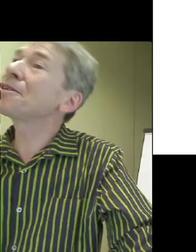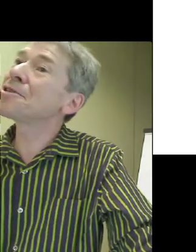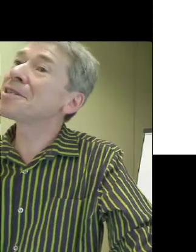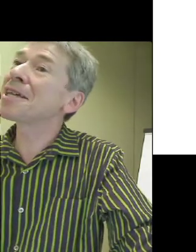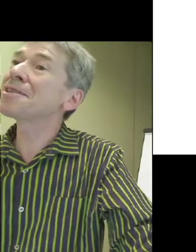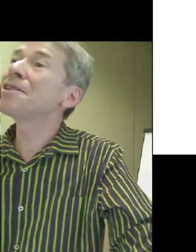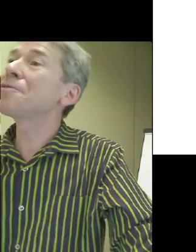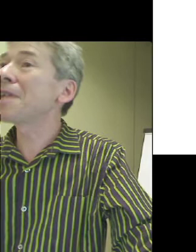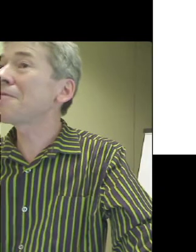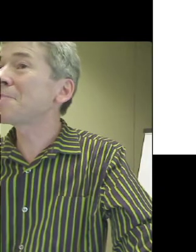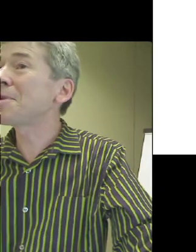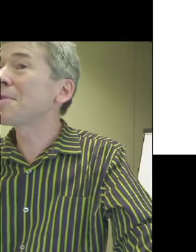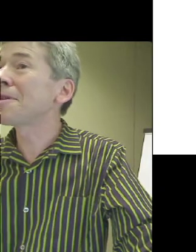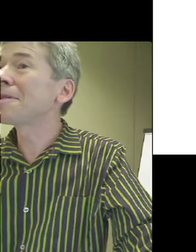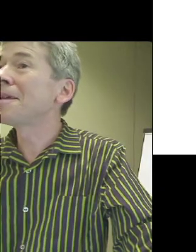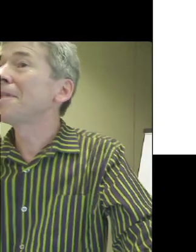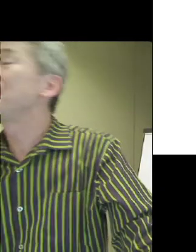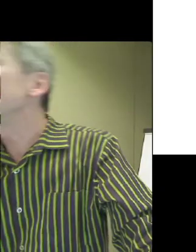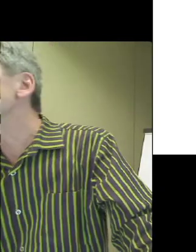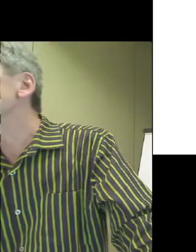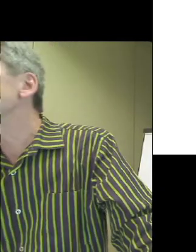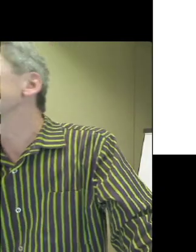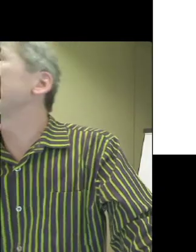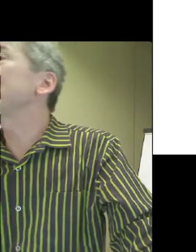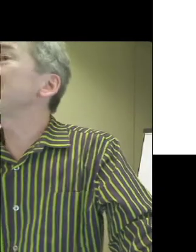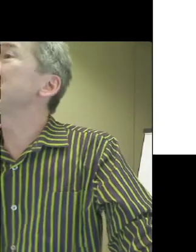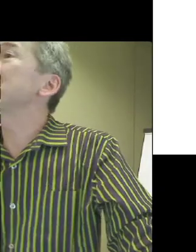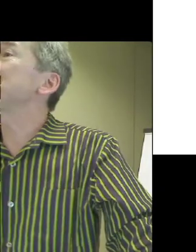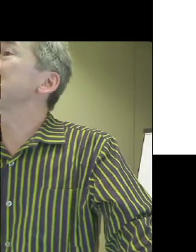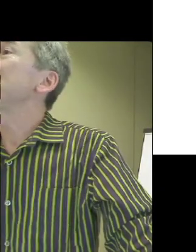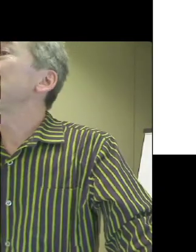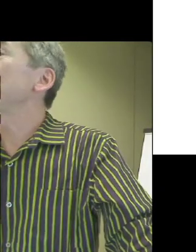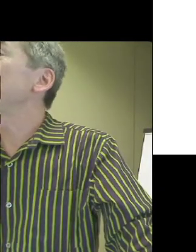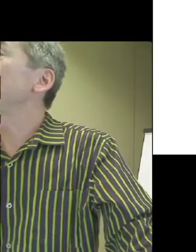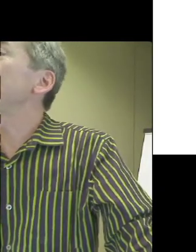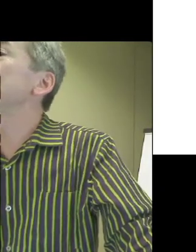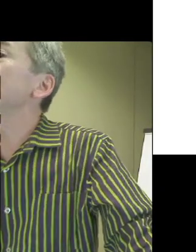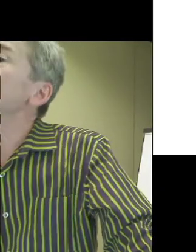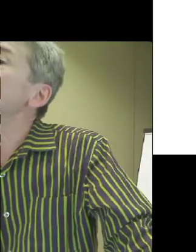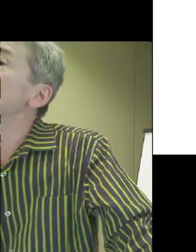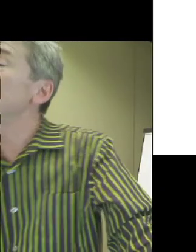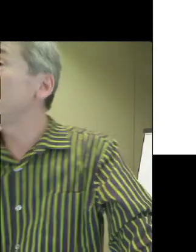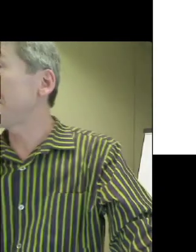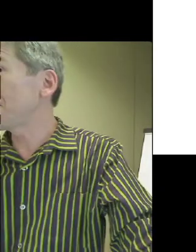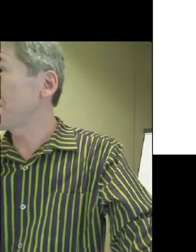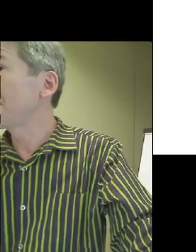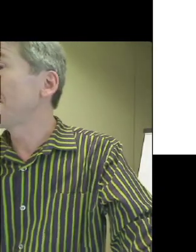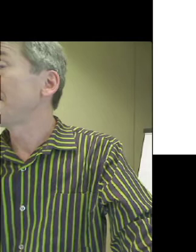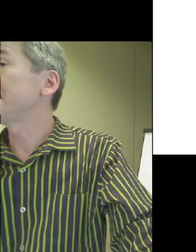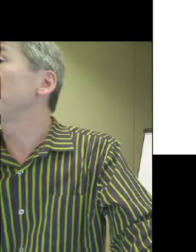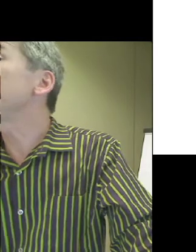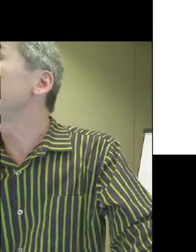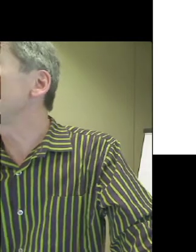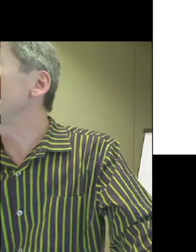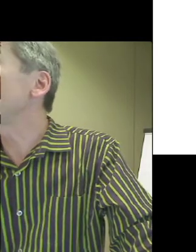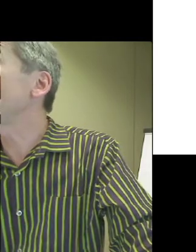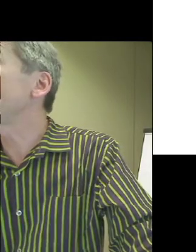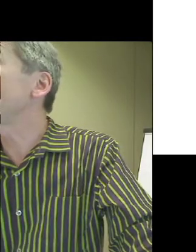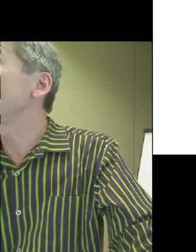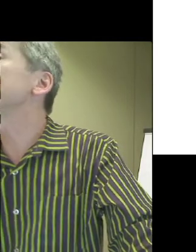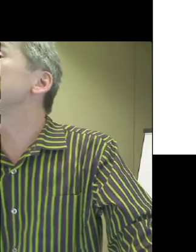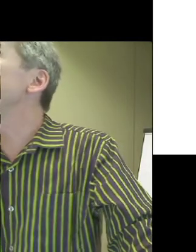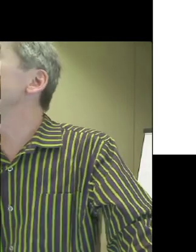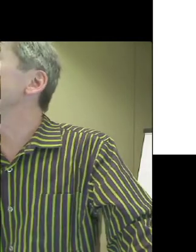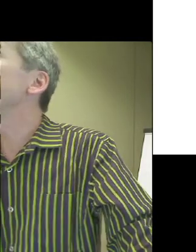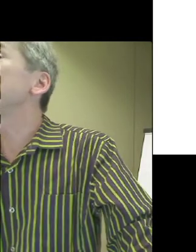and learning content for deaf people. Few museums have engaged with people with a learning disability on the online